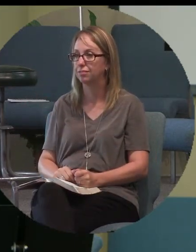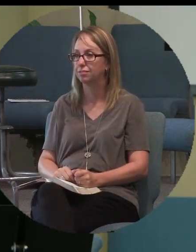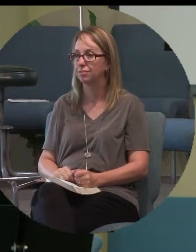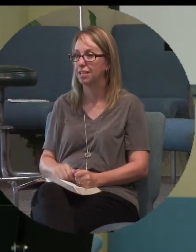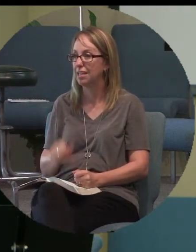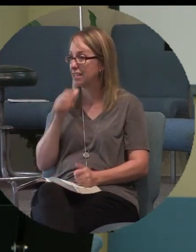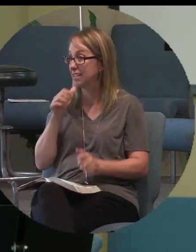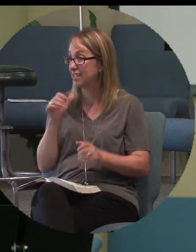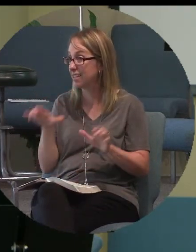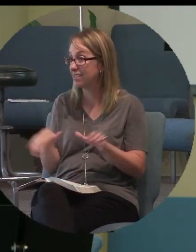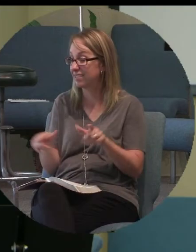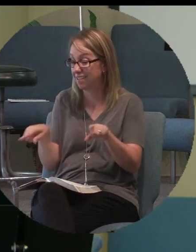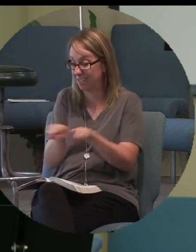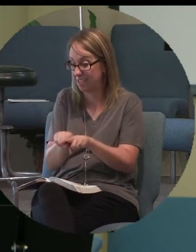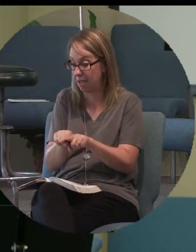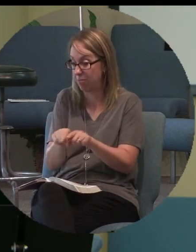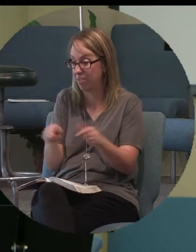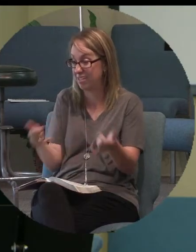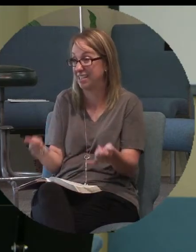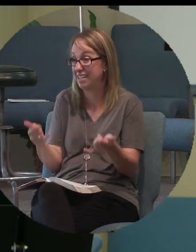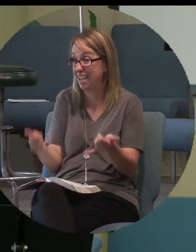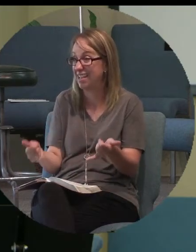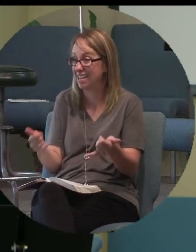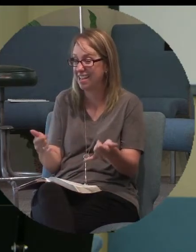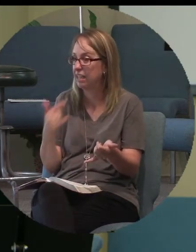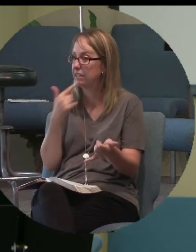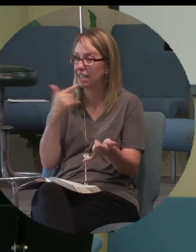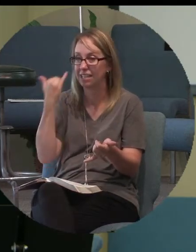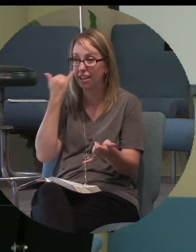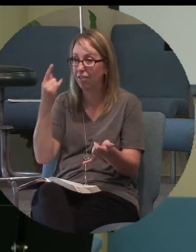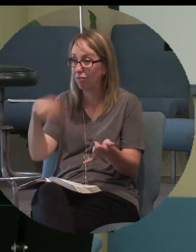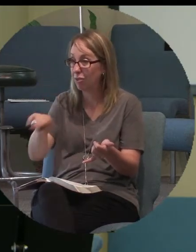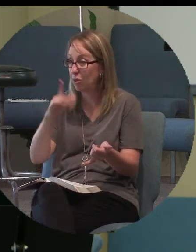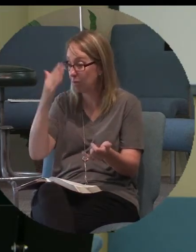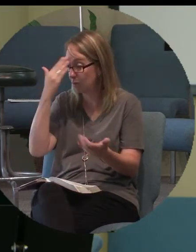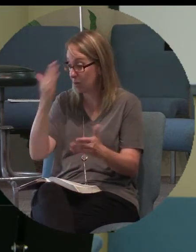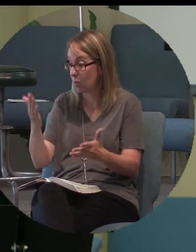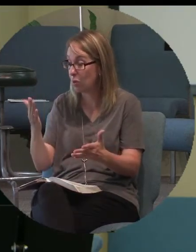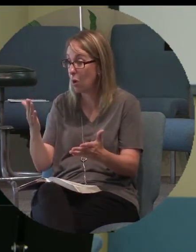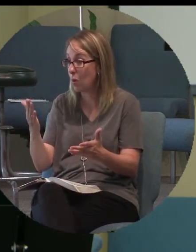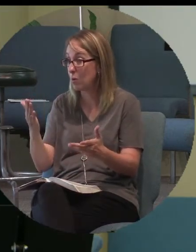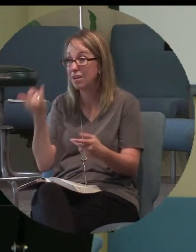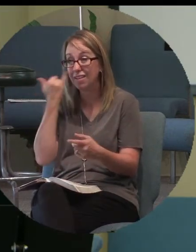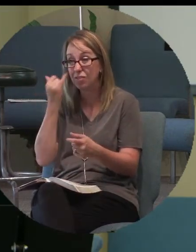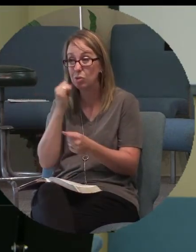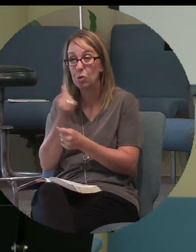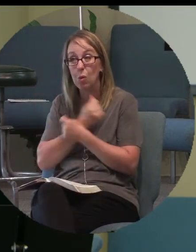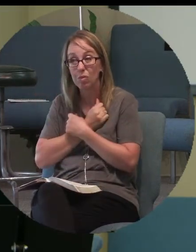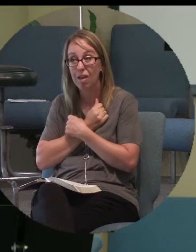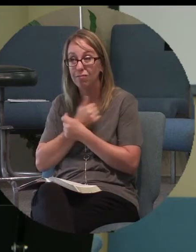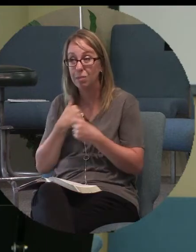the same thing today. He says if you don't know me if you don't love me